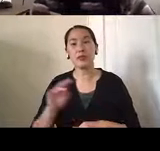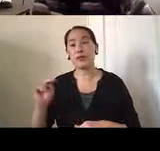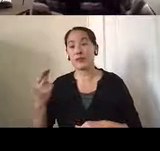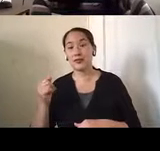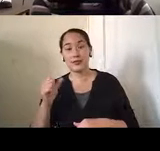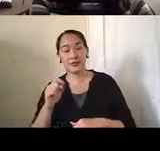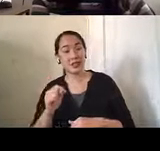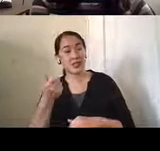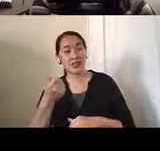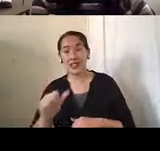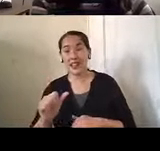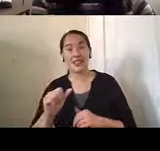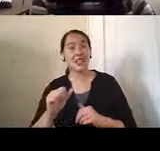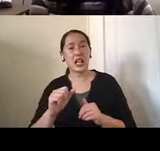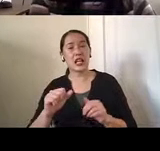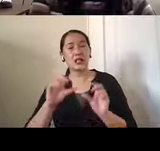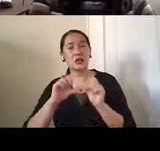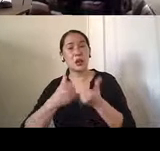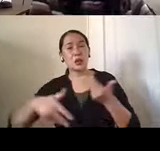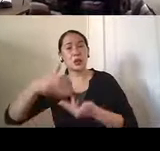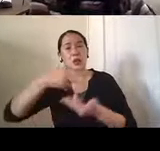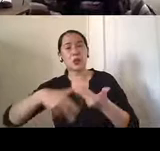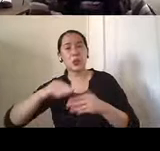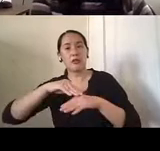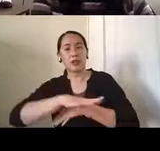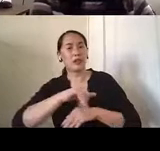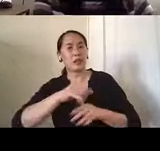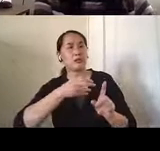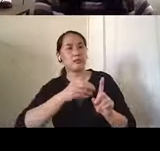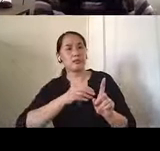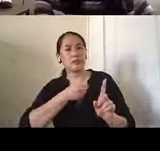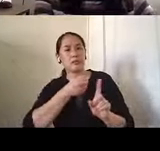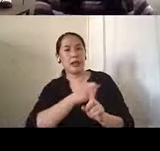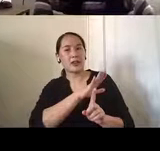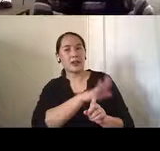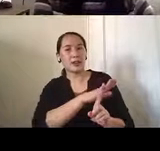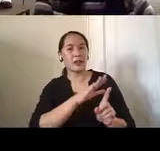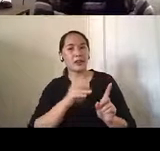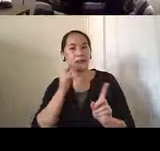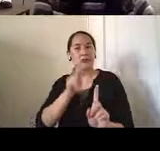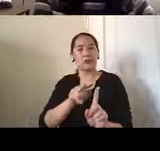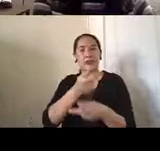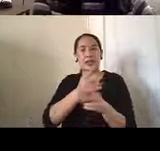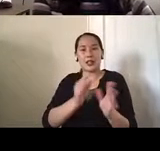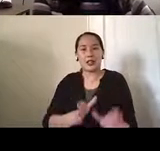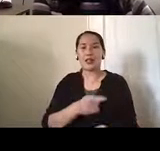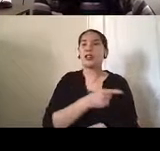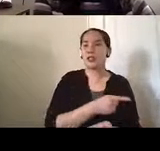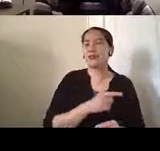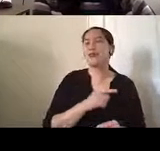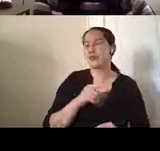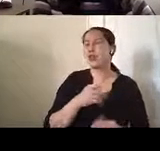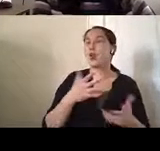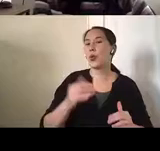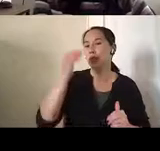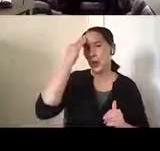perception of being a caregiver? Yeah, so she saw what it took to take care of her dad and she knew that she